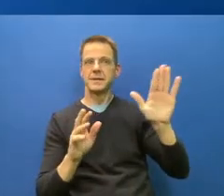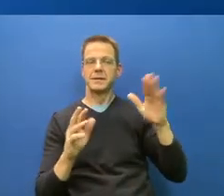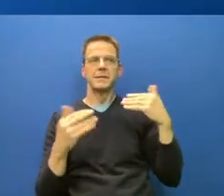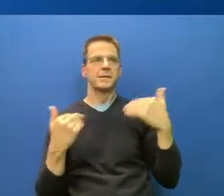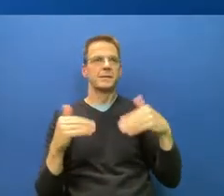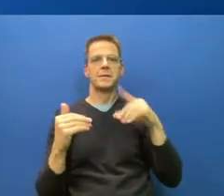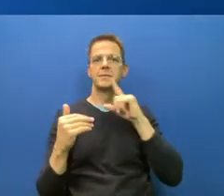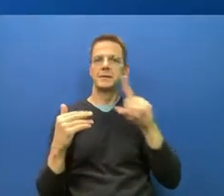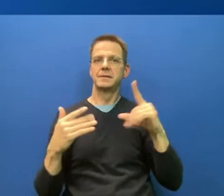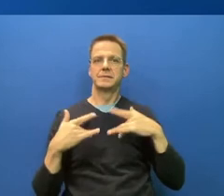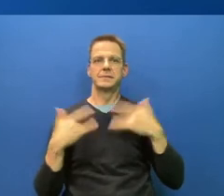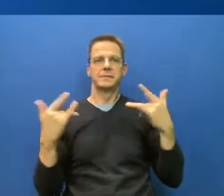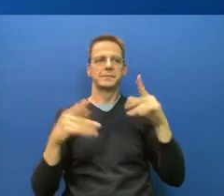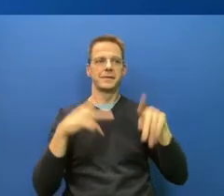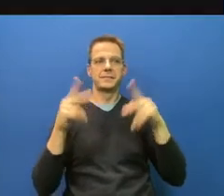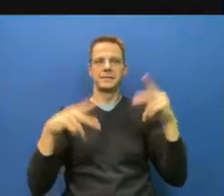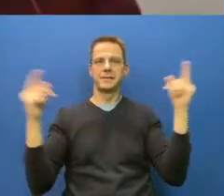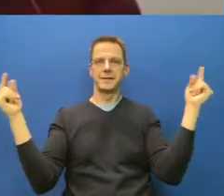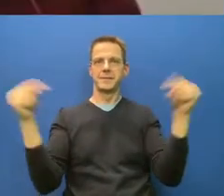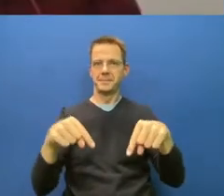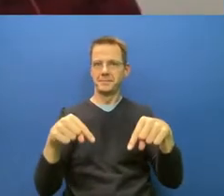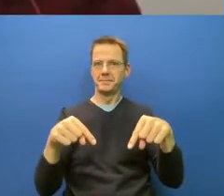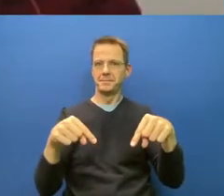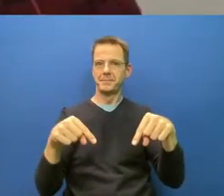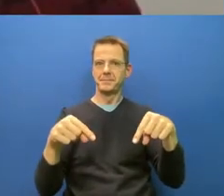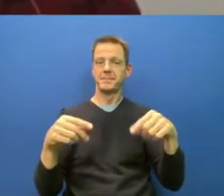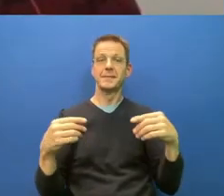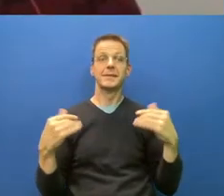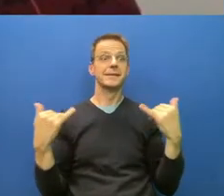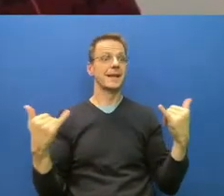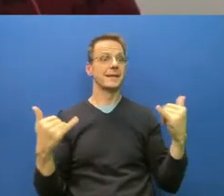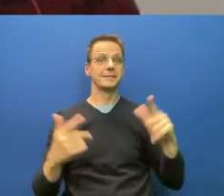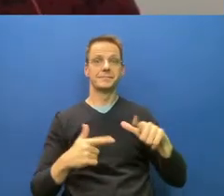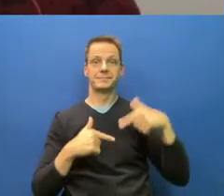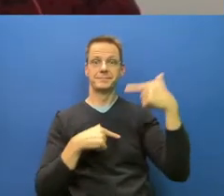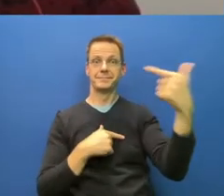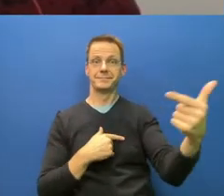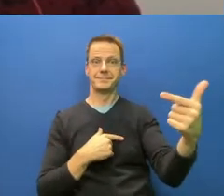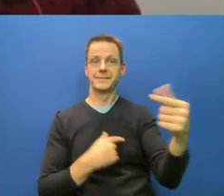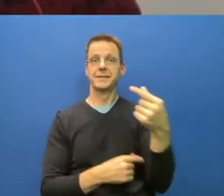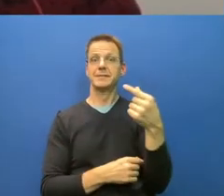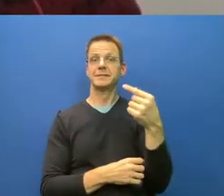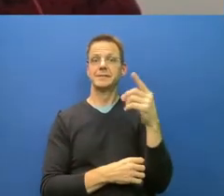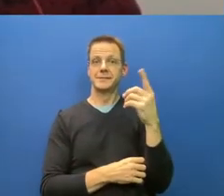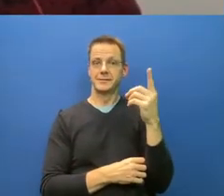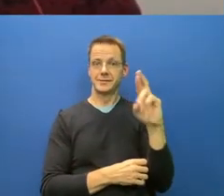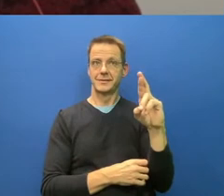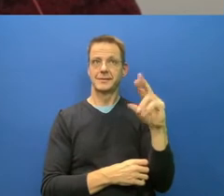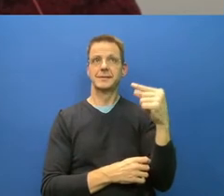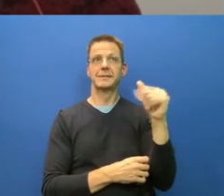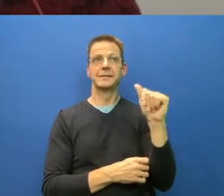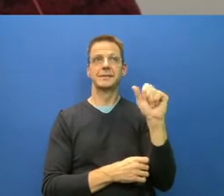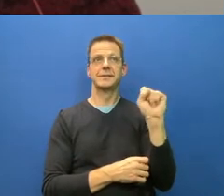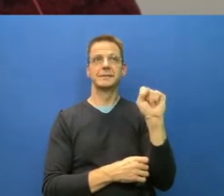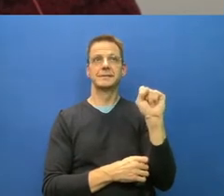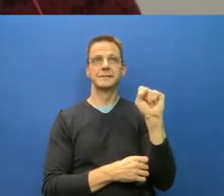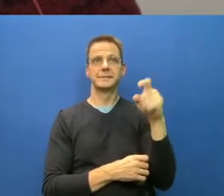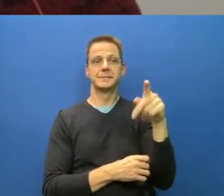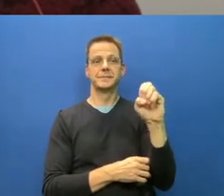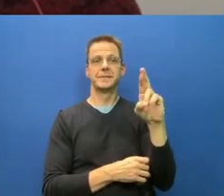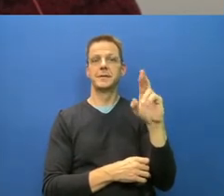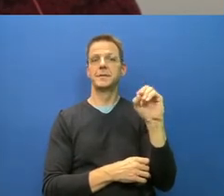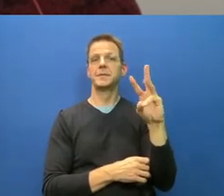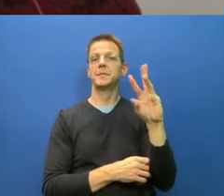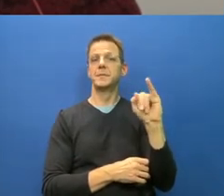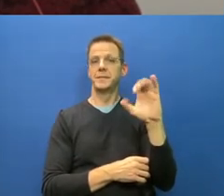things over and welcome Dr. Gasparovic for her analysis and the beginning of our conversation. Thank you so much for